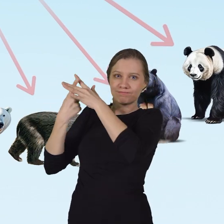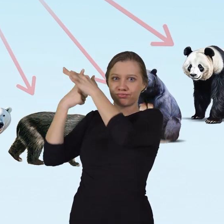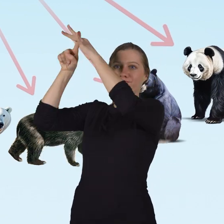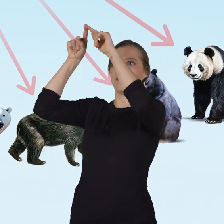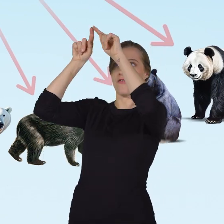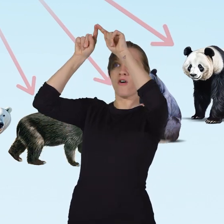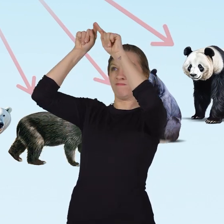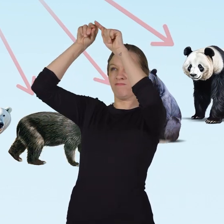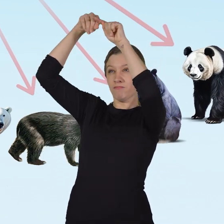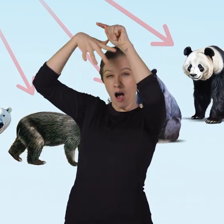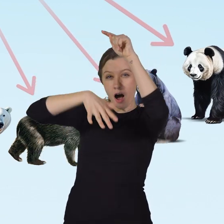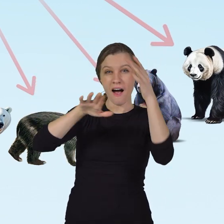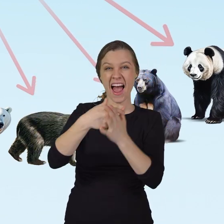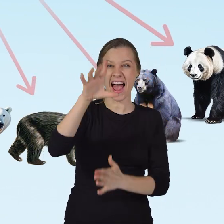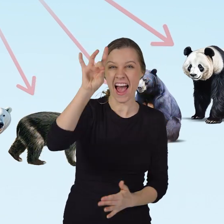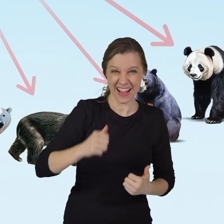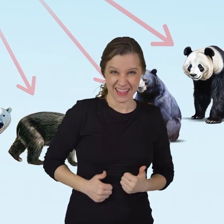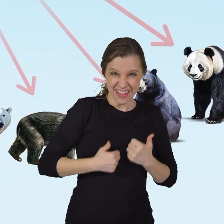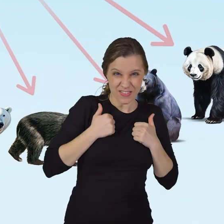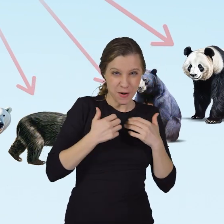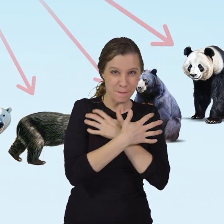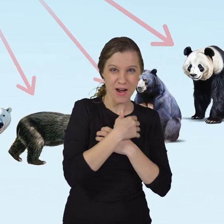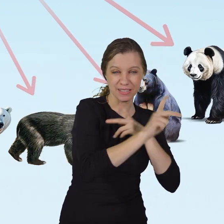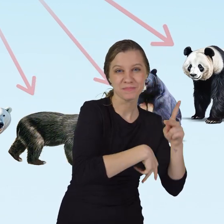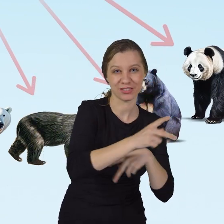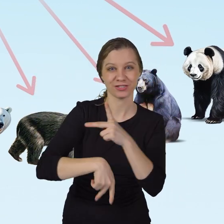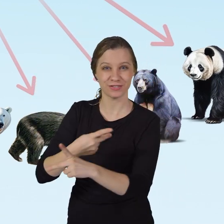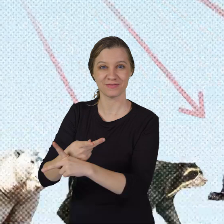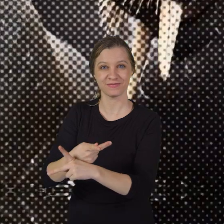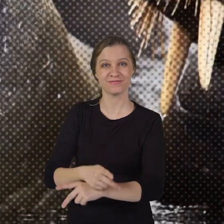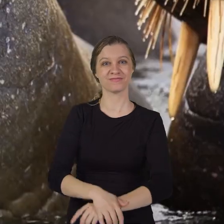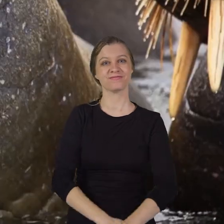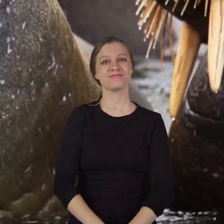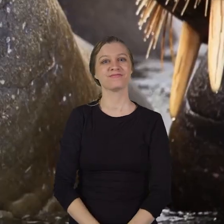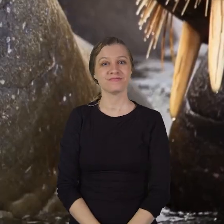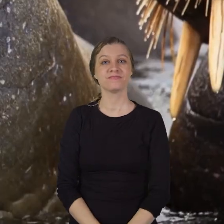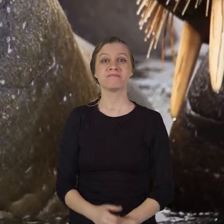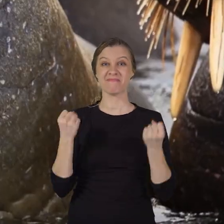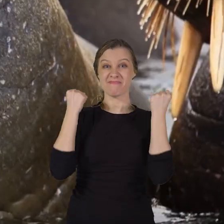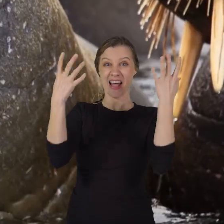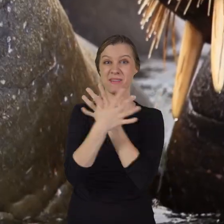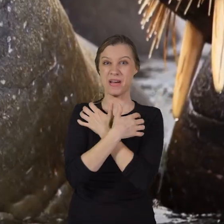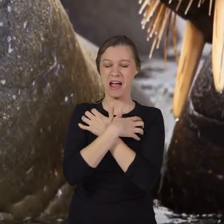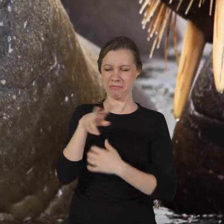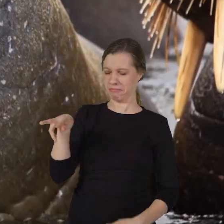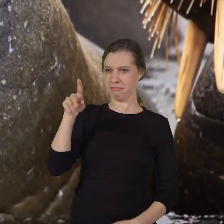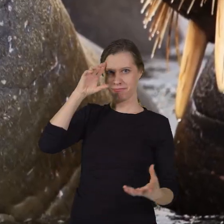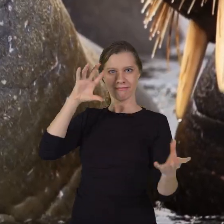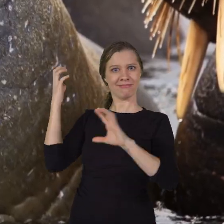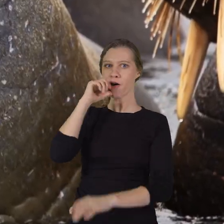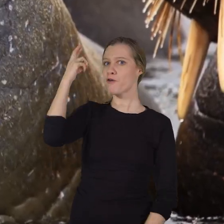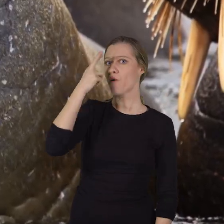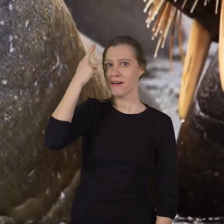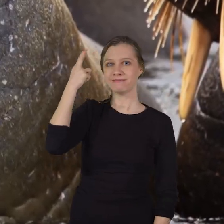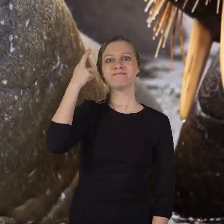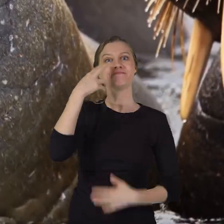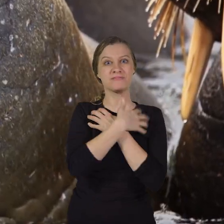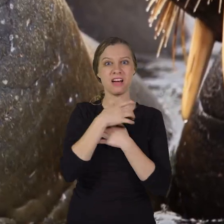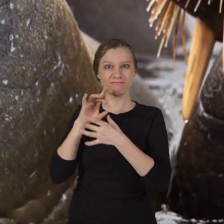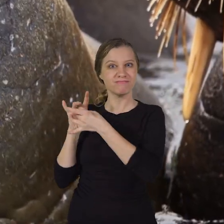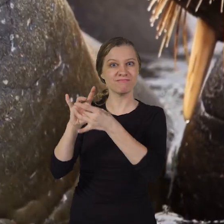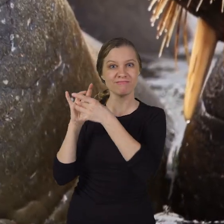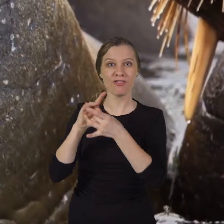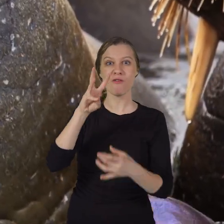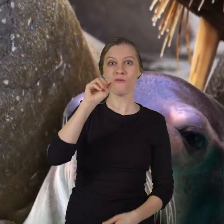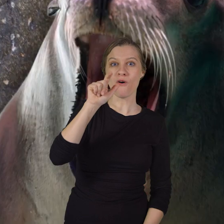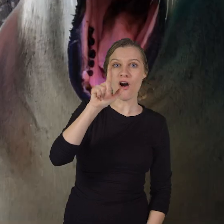ancestor of all eight living bear species. Many people don't realize that bears are related to